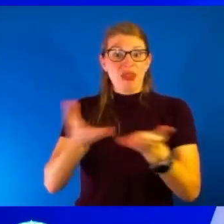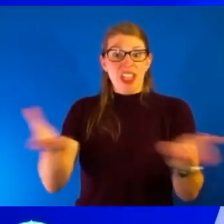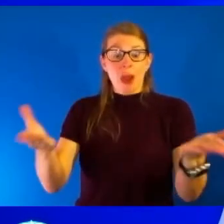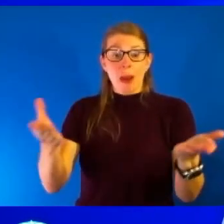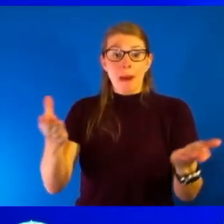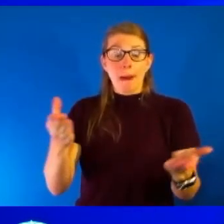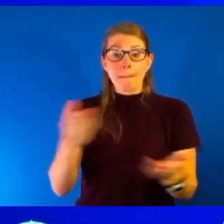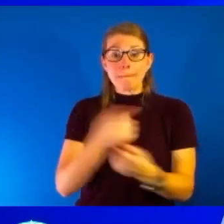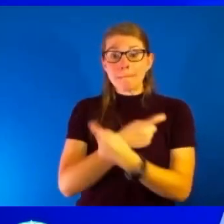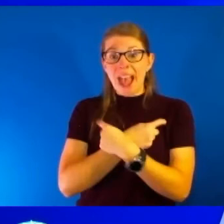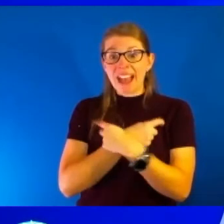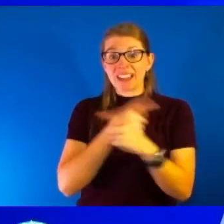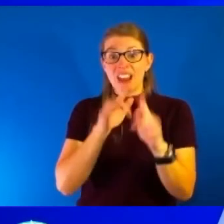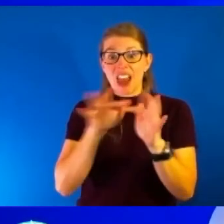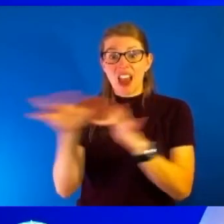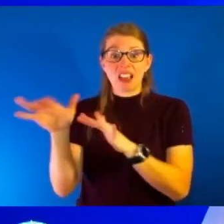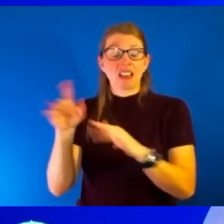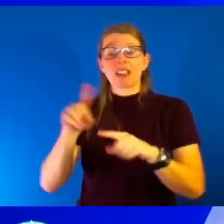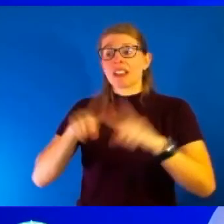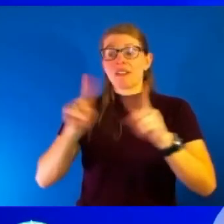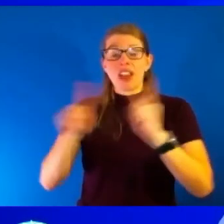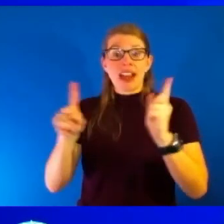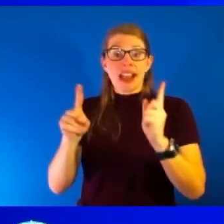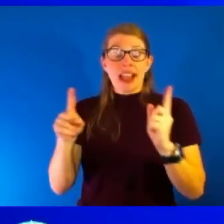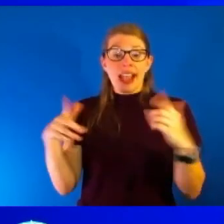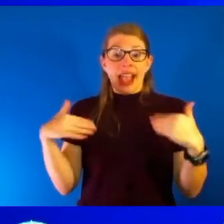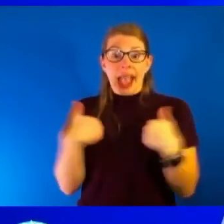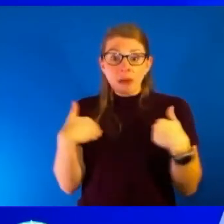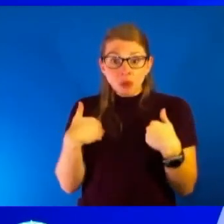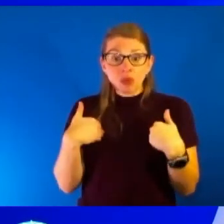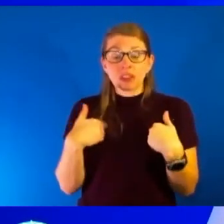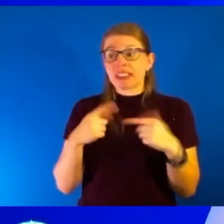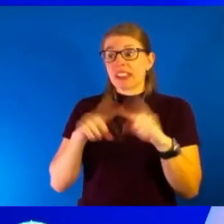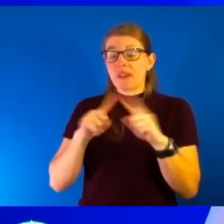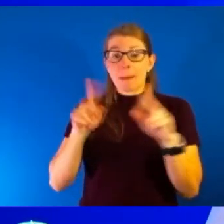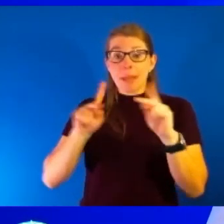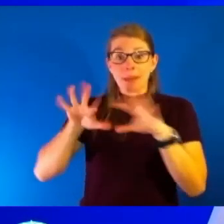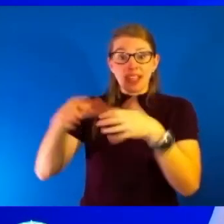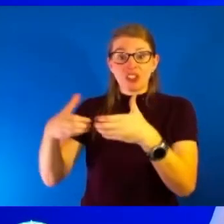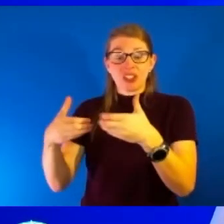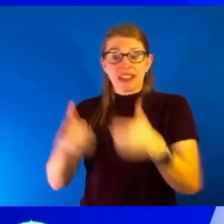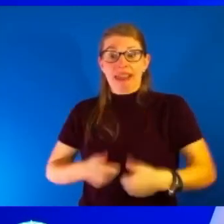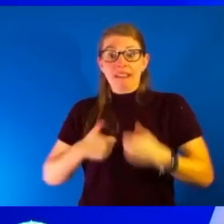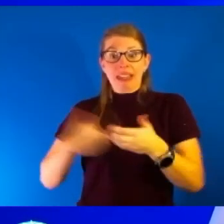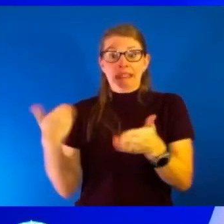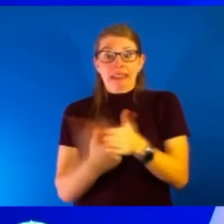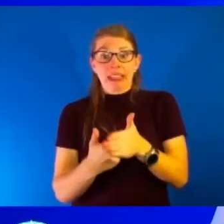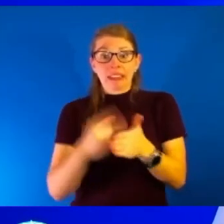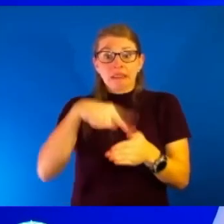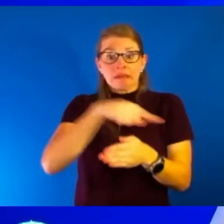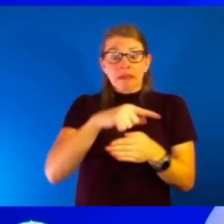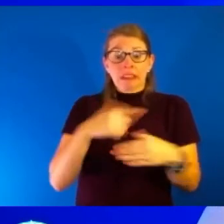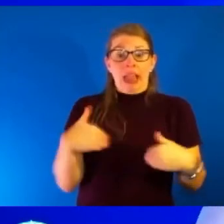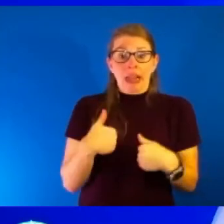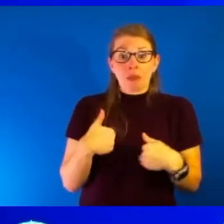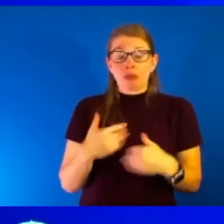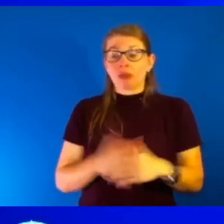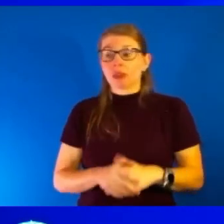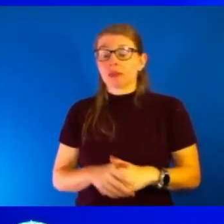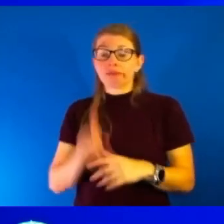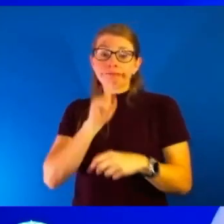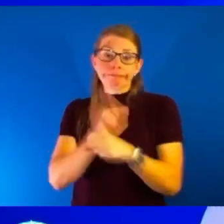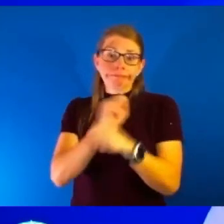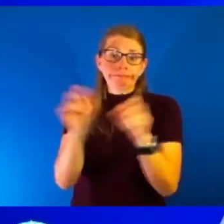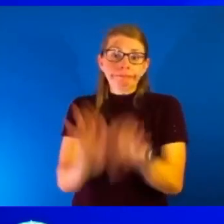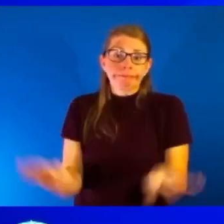other animals. We know that there are different populations living next to these species and these animals. And so it's vitally important to go on the